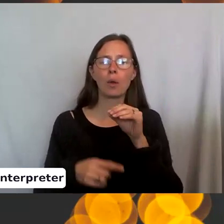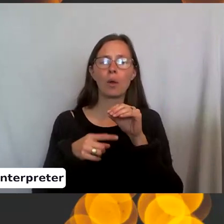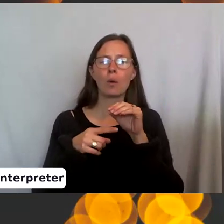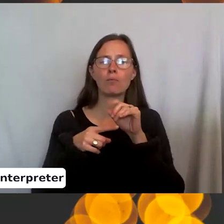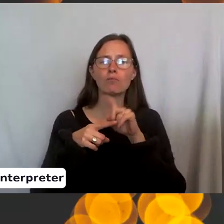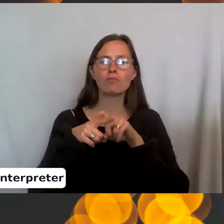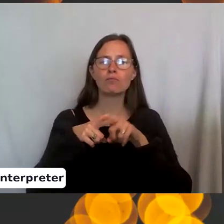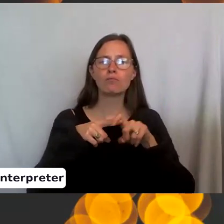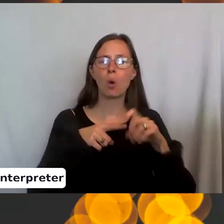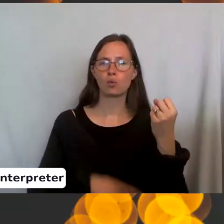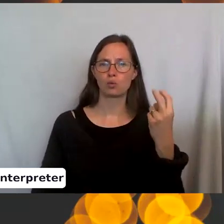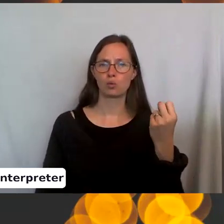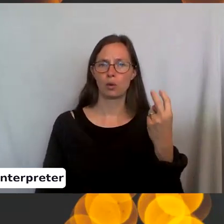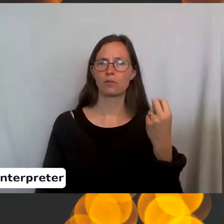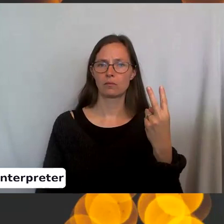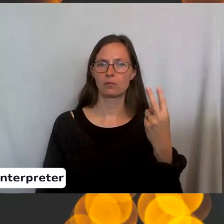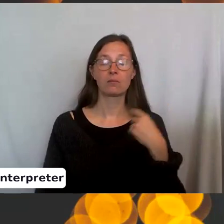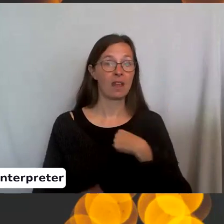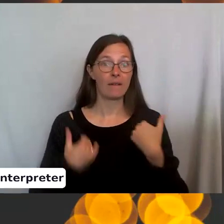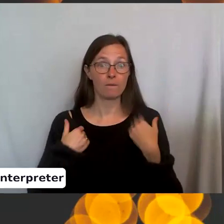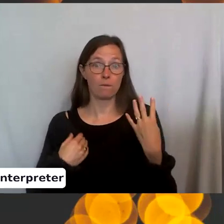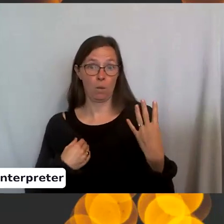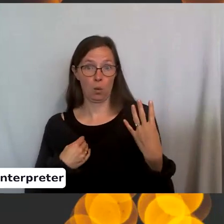12 stitches. So now I've got four.